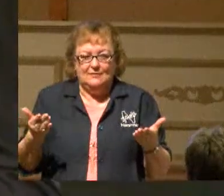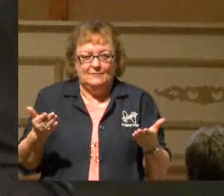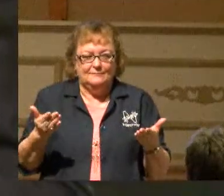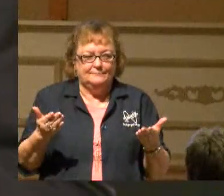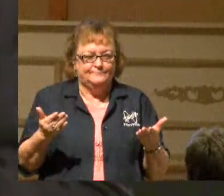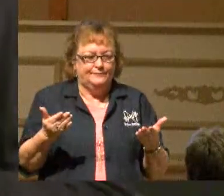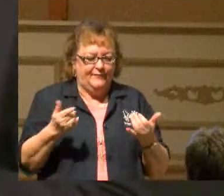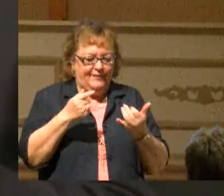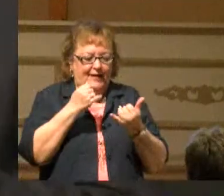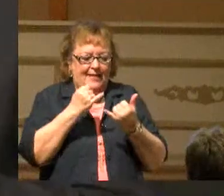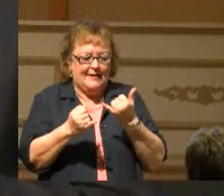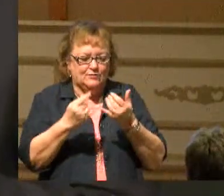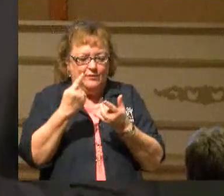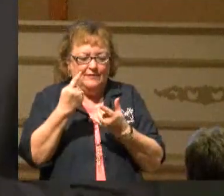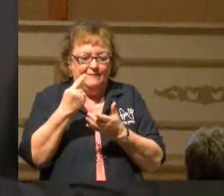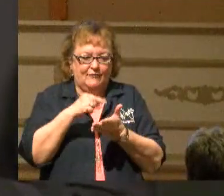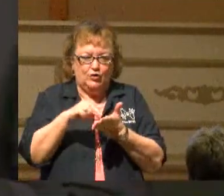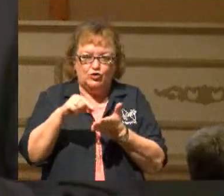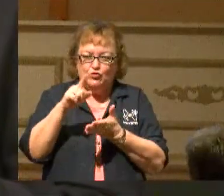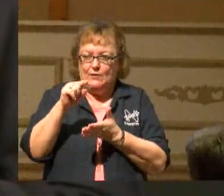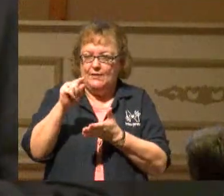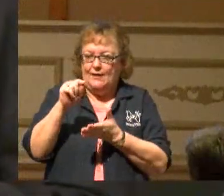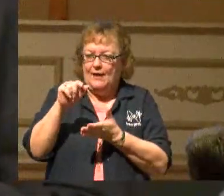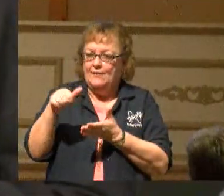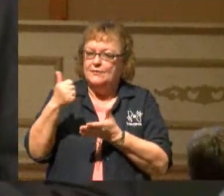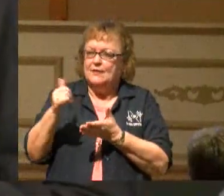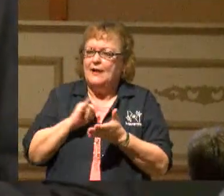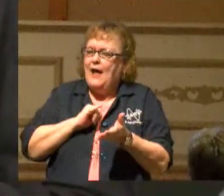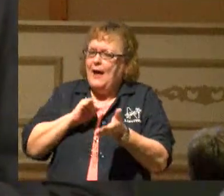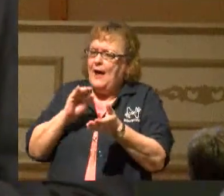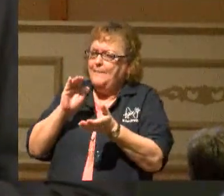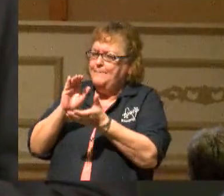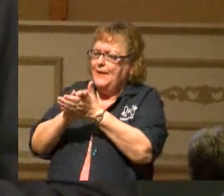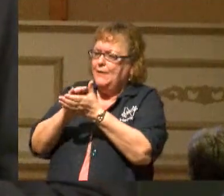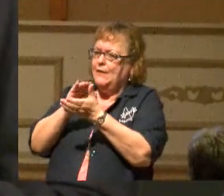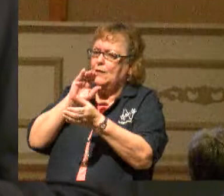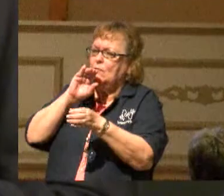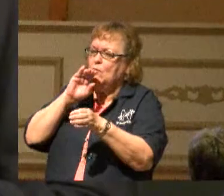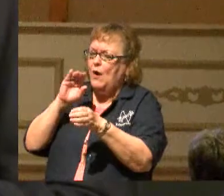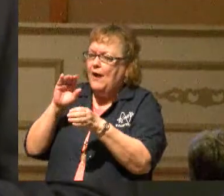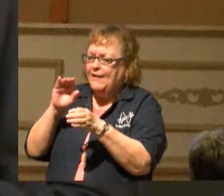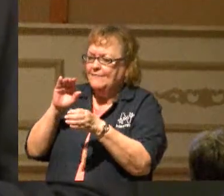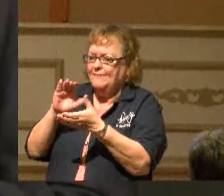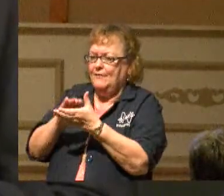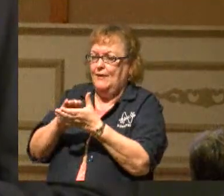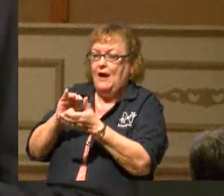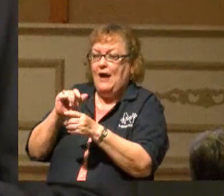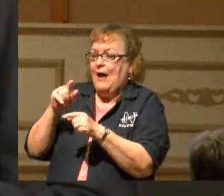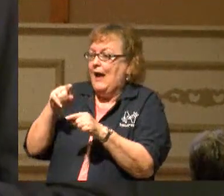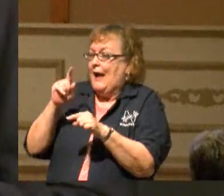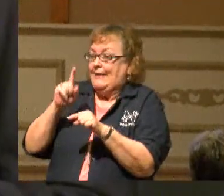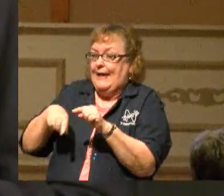Look at the last one here, verse 20. And another said, I have married a wife and therefore I cannot come.